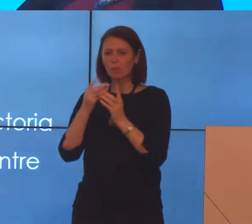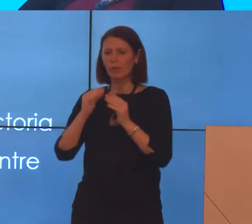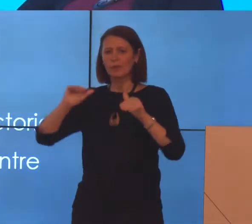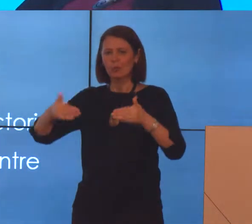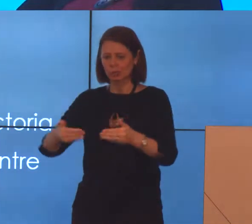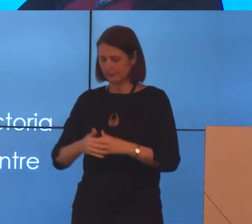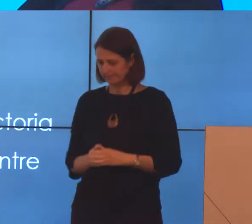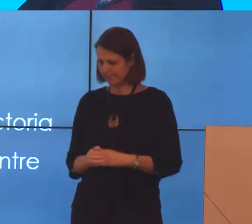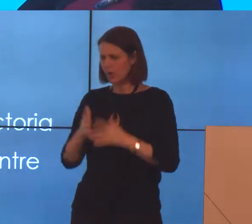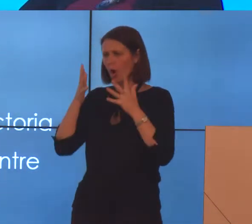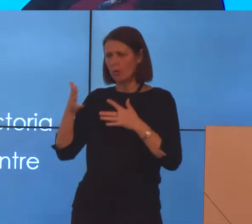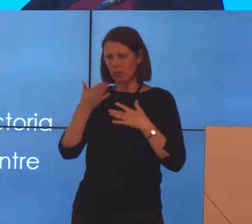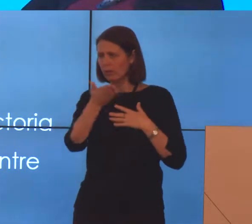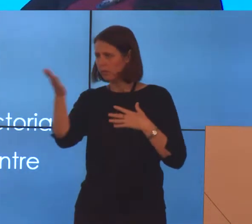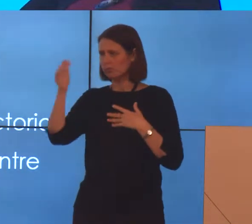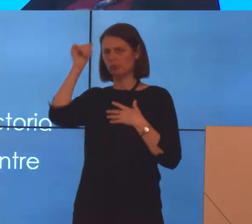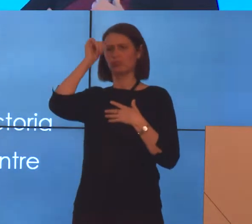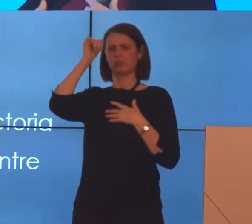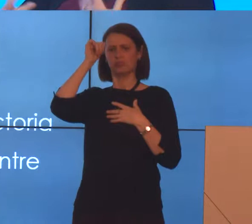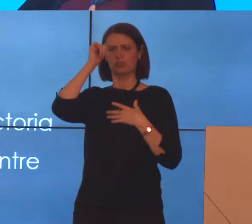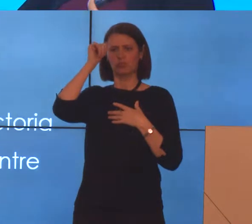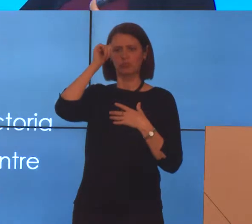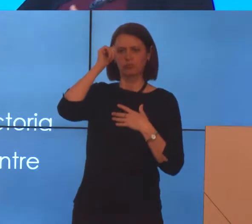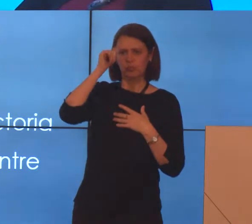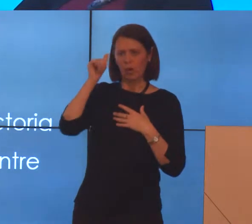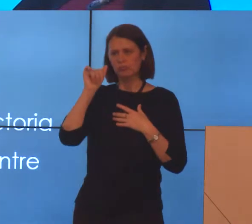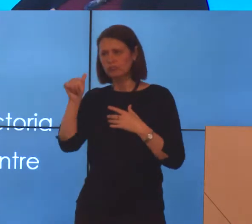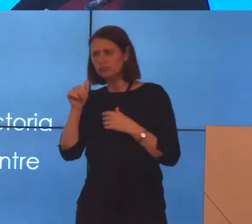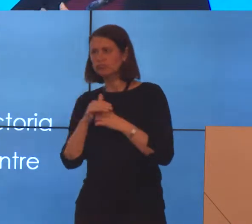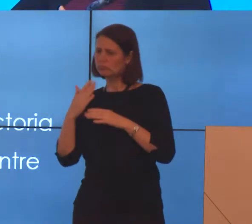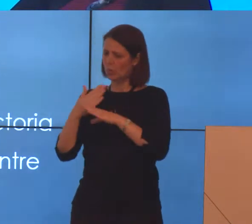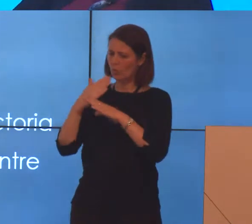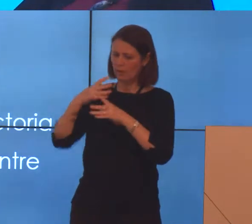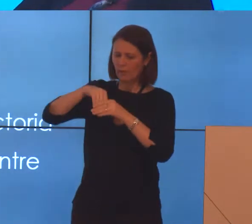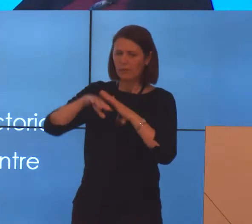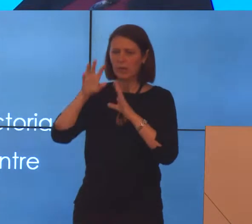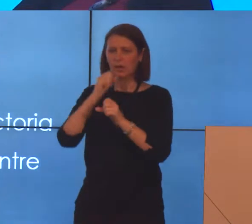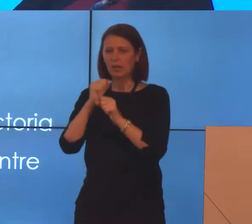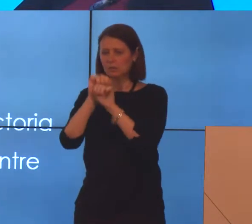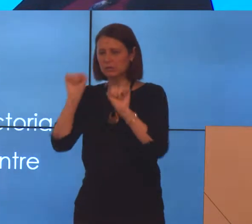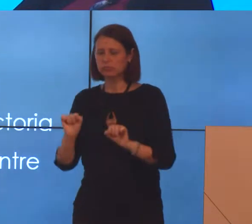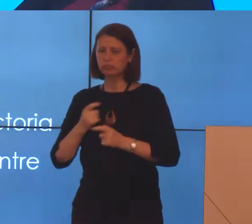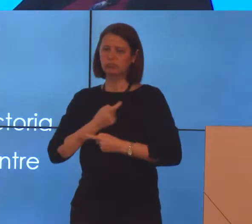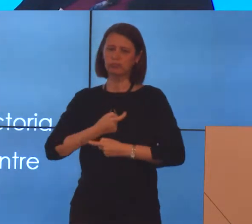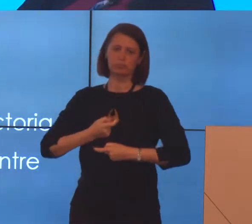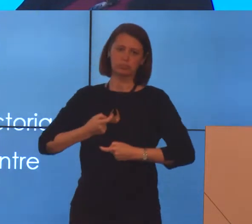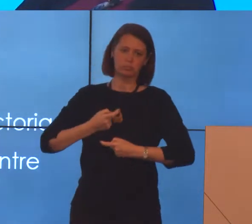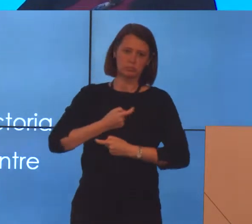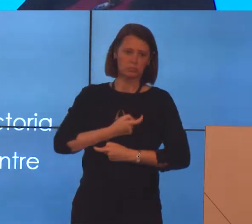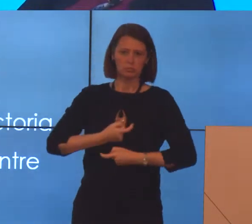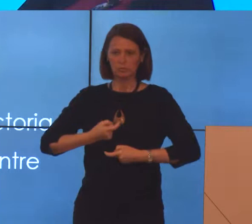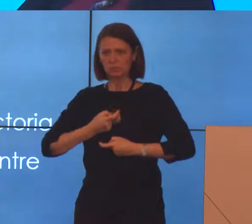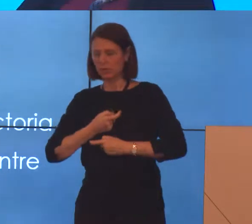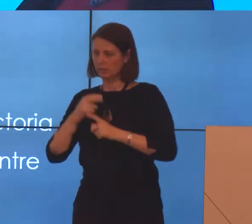A lot of you would be aware, and a lot of you would find, that working within government systems is a frustrating aspect of